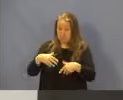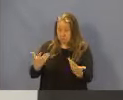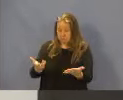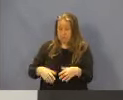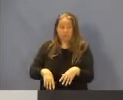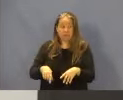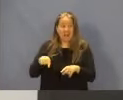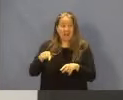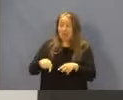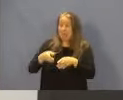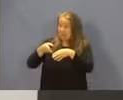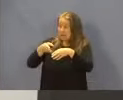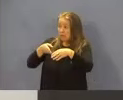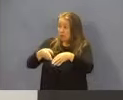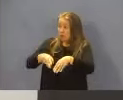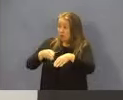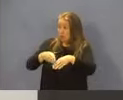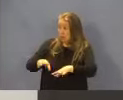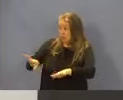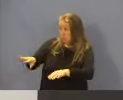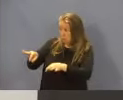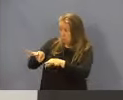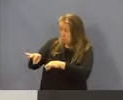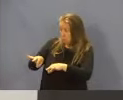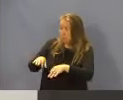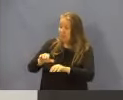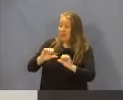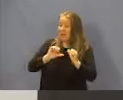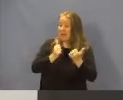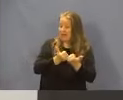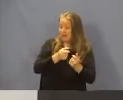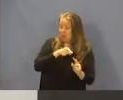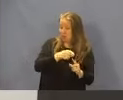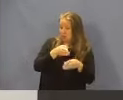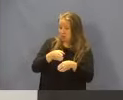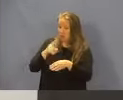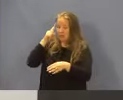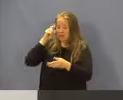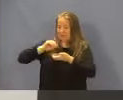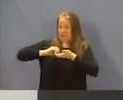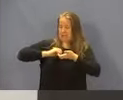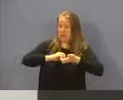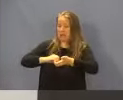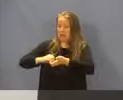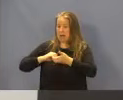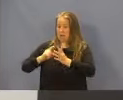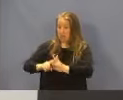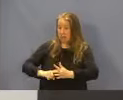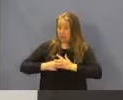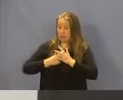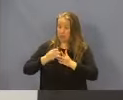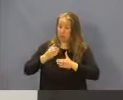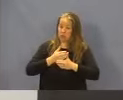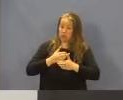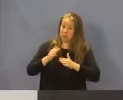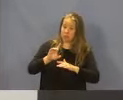And this is broken out board members by agency, because again, this is a collaborative initiative between